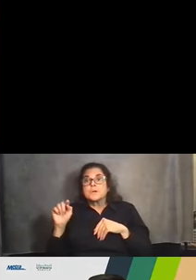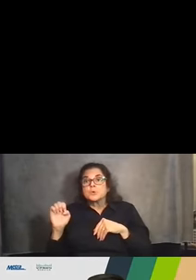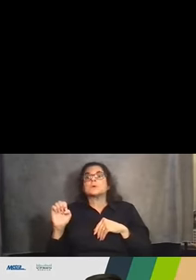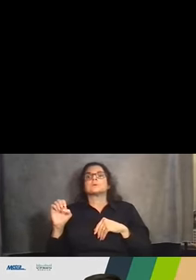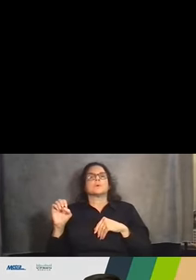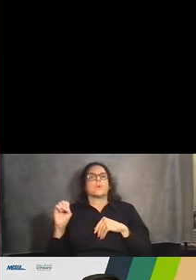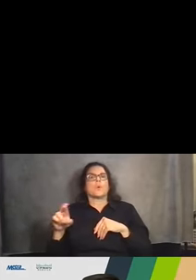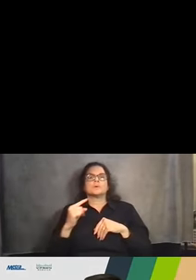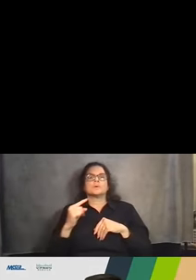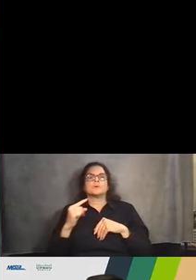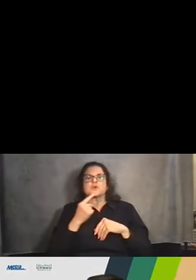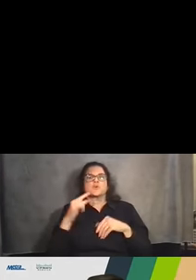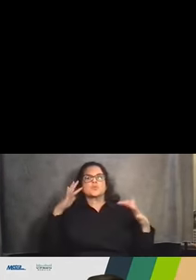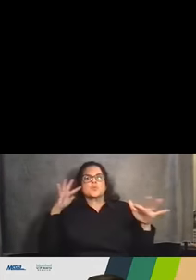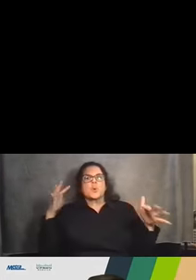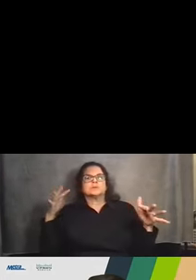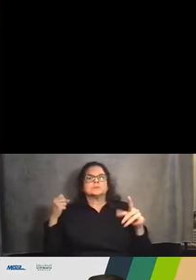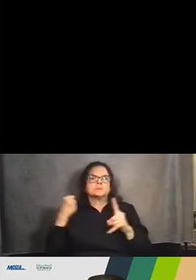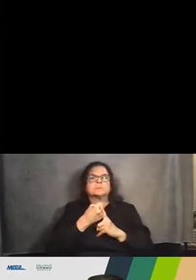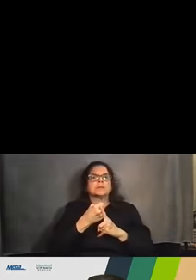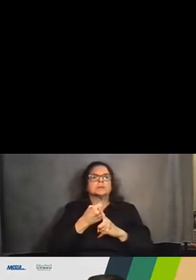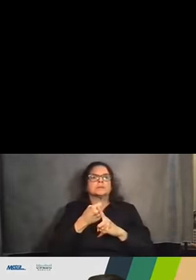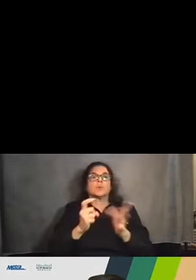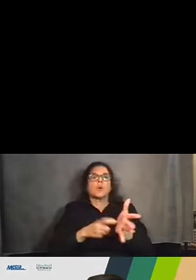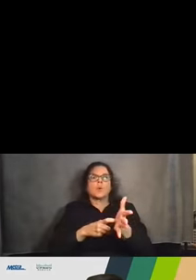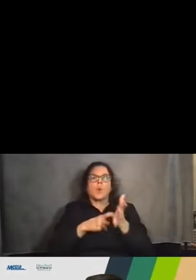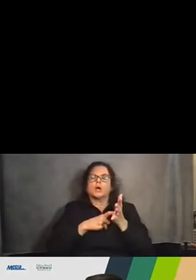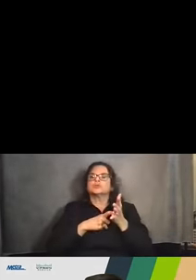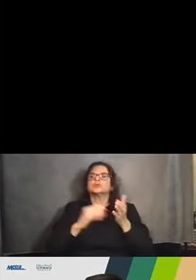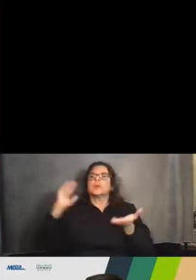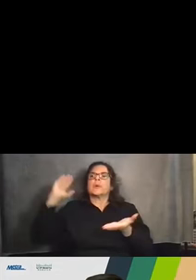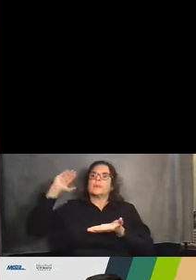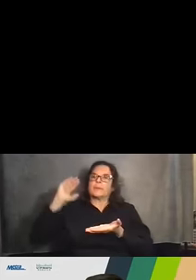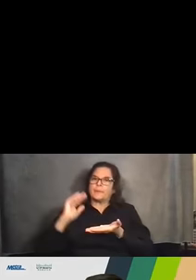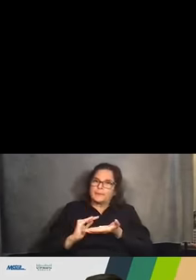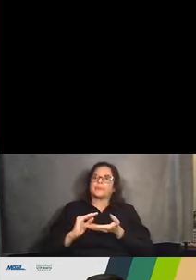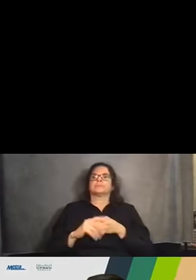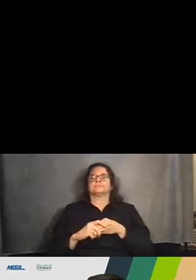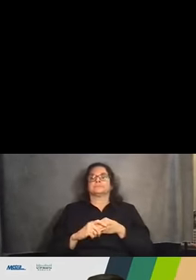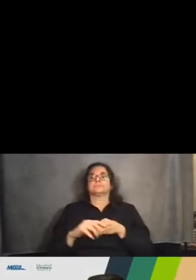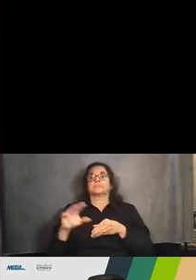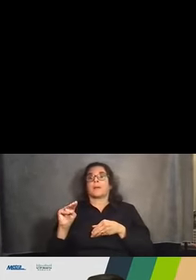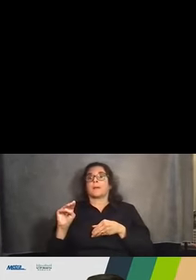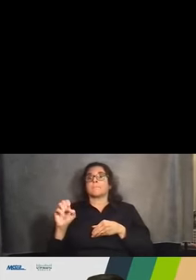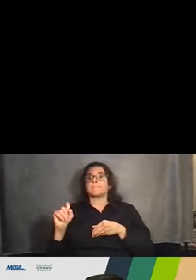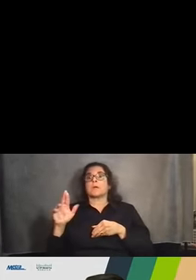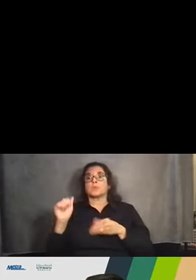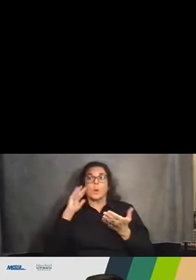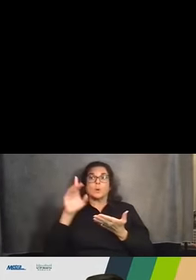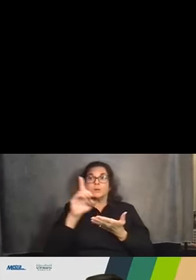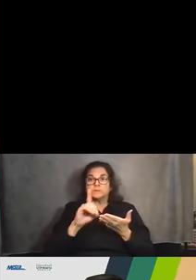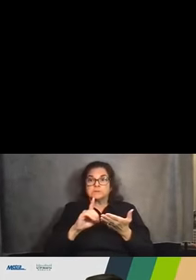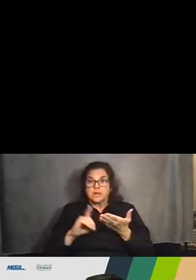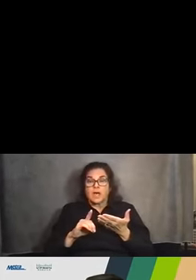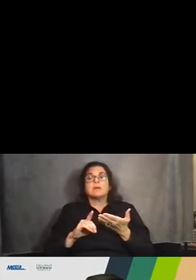will require consideration of mitigation options, and METRA is committed to design the project to not result